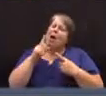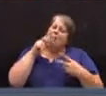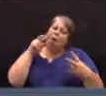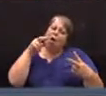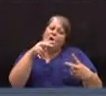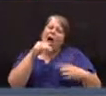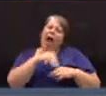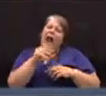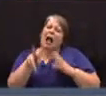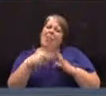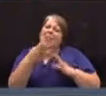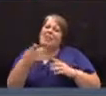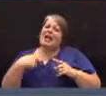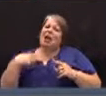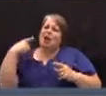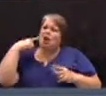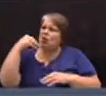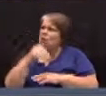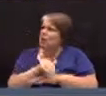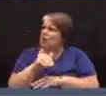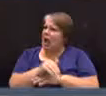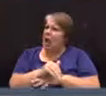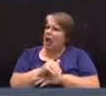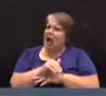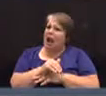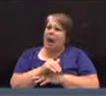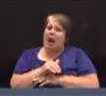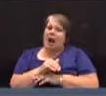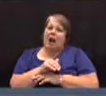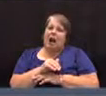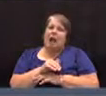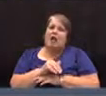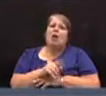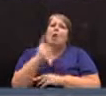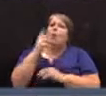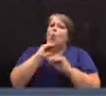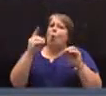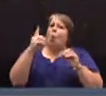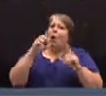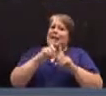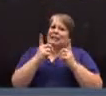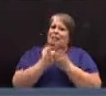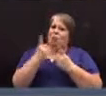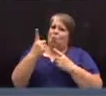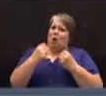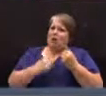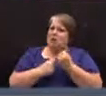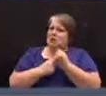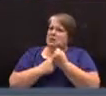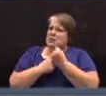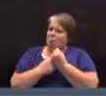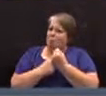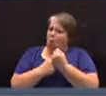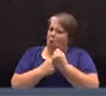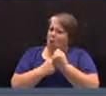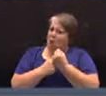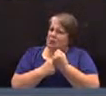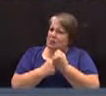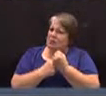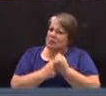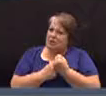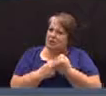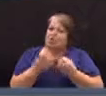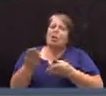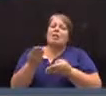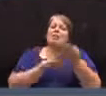of things that I've heard tonight. One was that nobody in District 1 supports this budget. I know people in